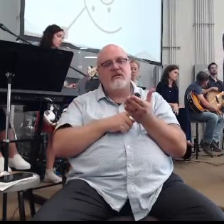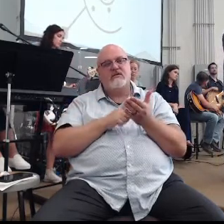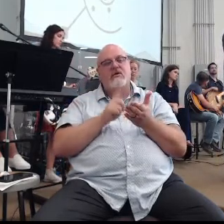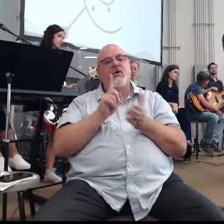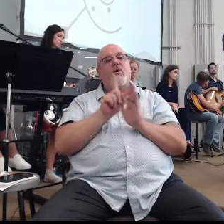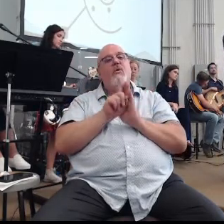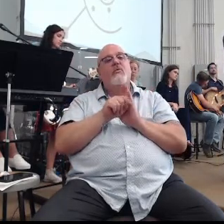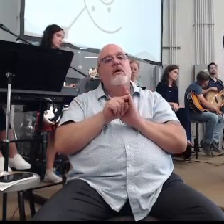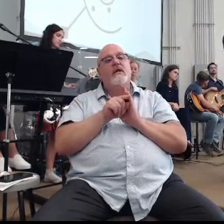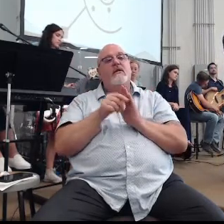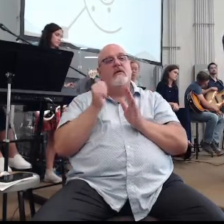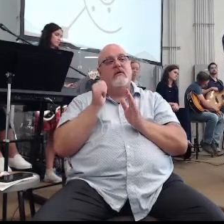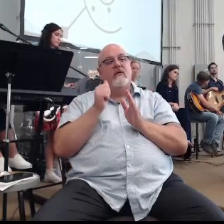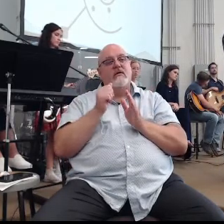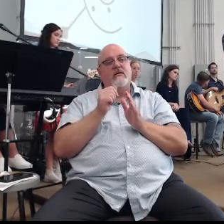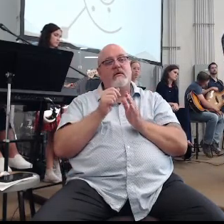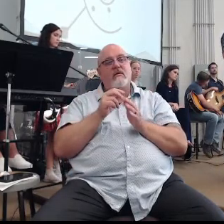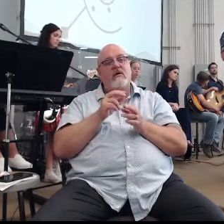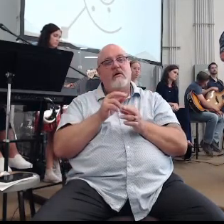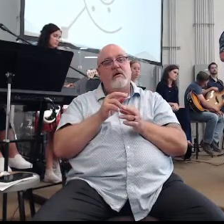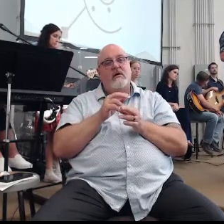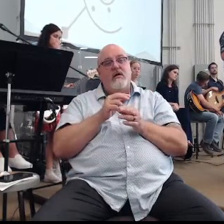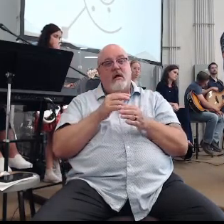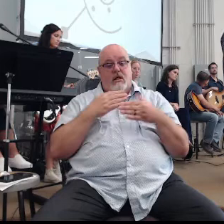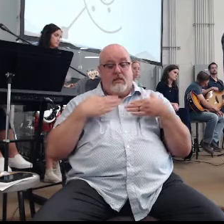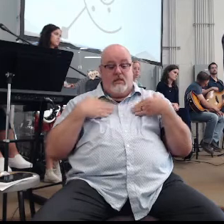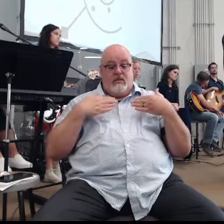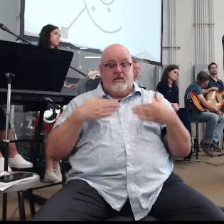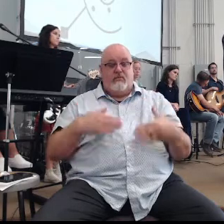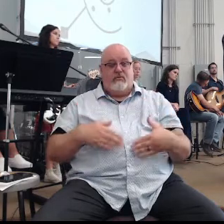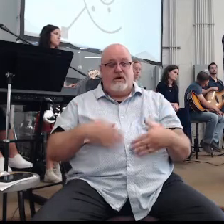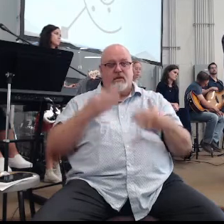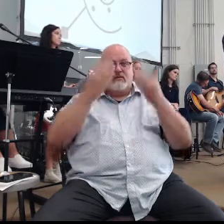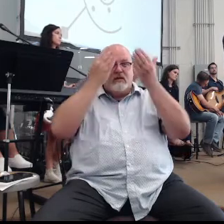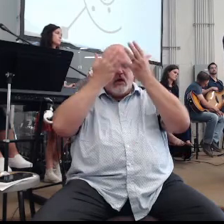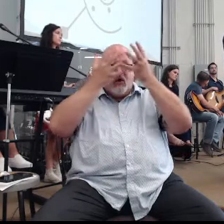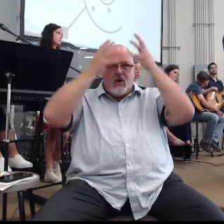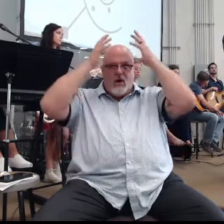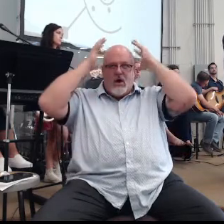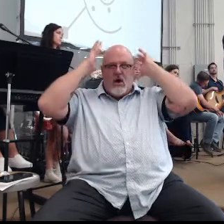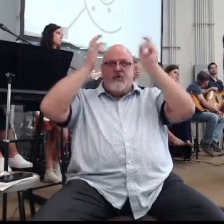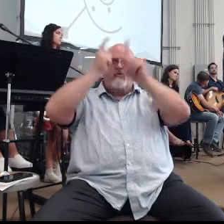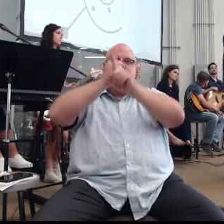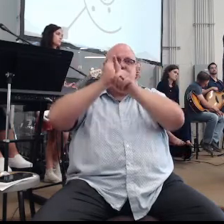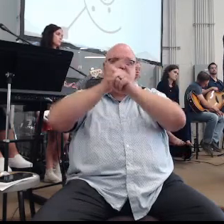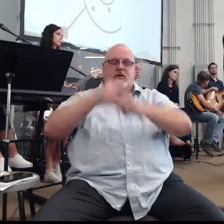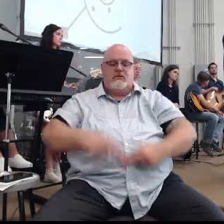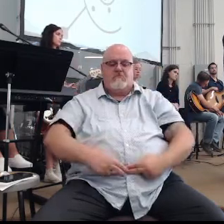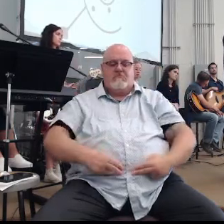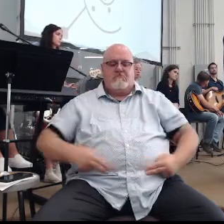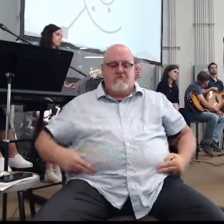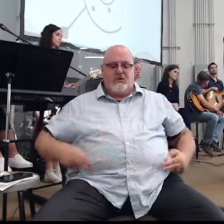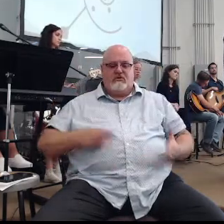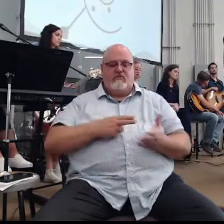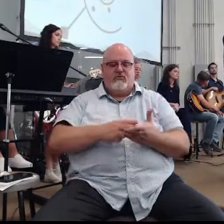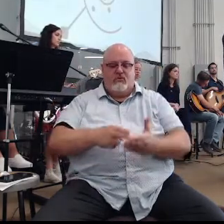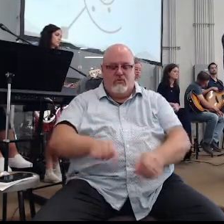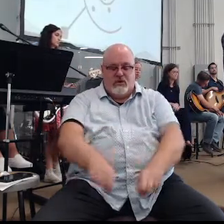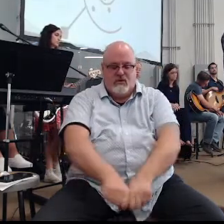The armor of God, the breastplate of righteousness, the helmet of salvation, the belt of truth, the shoes of readiness,